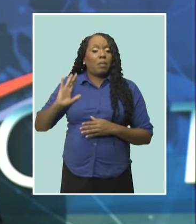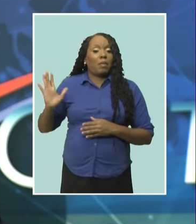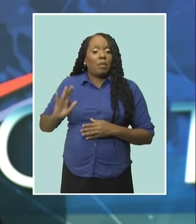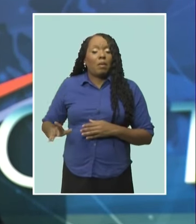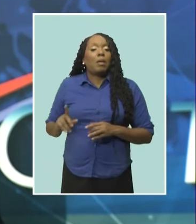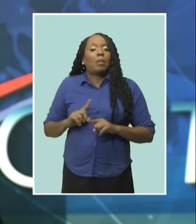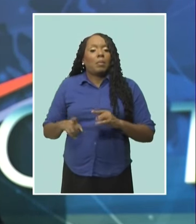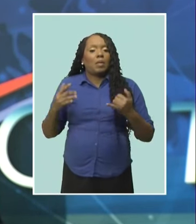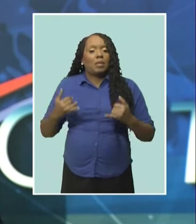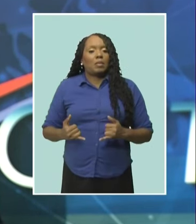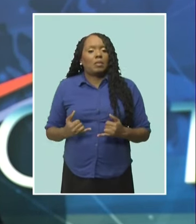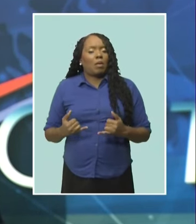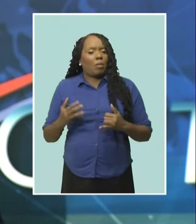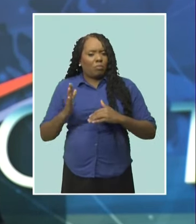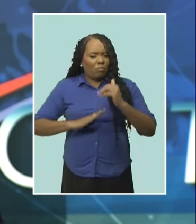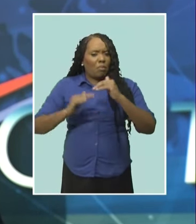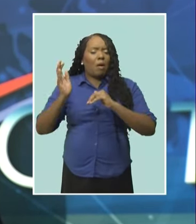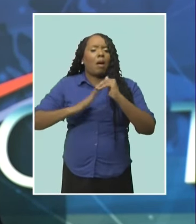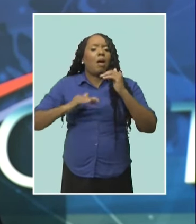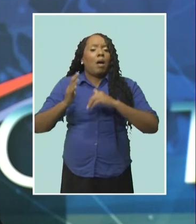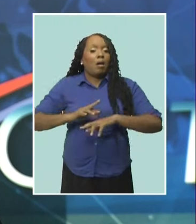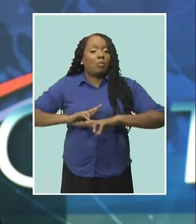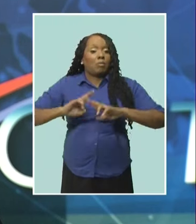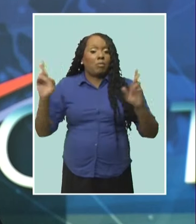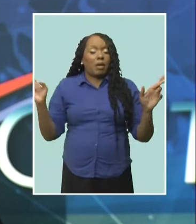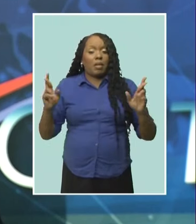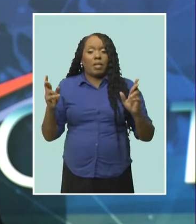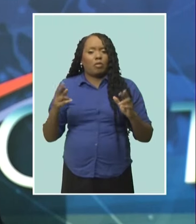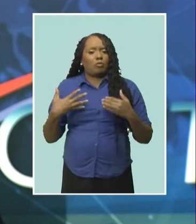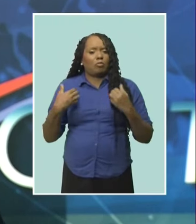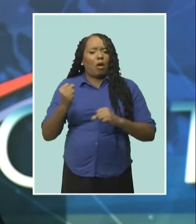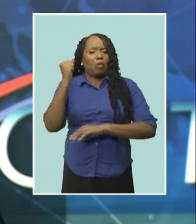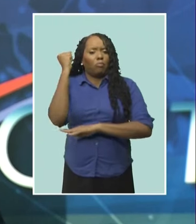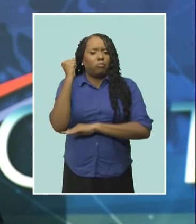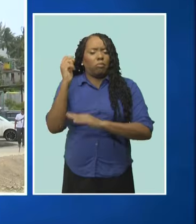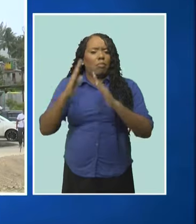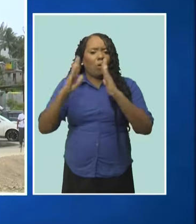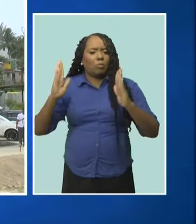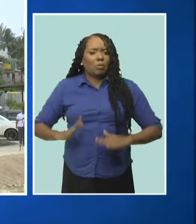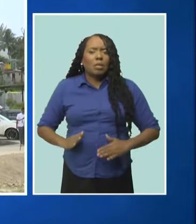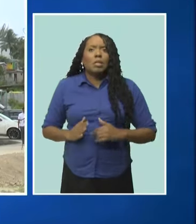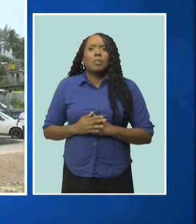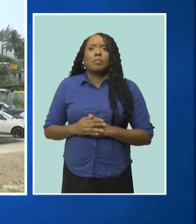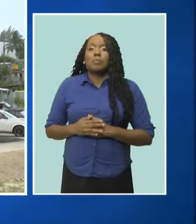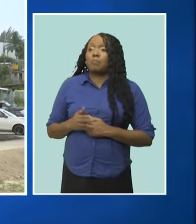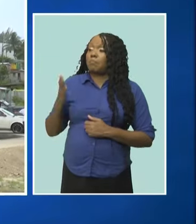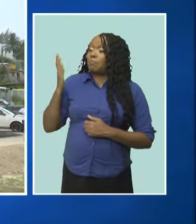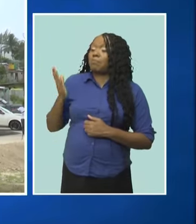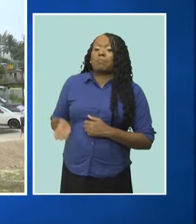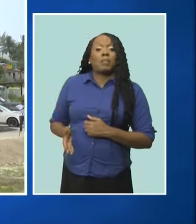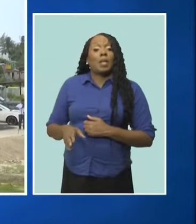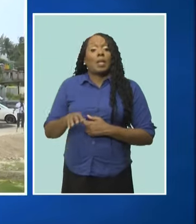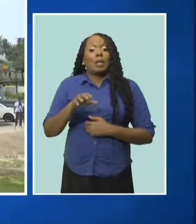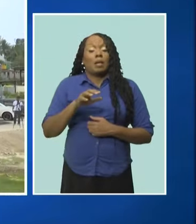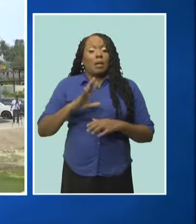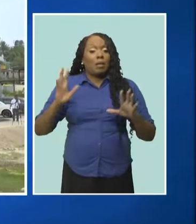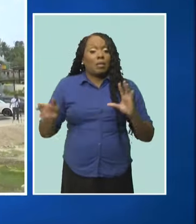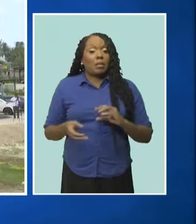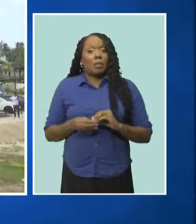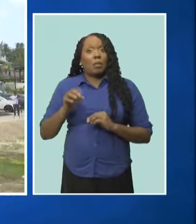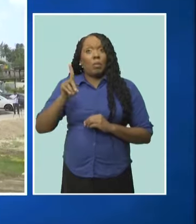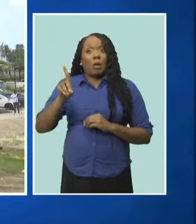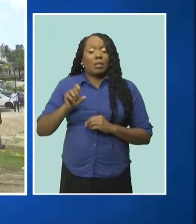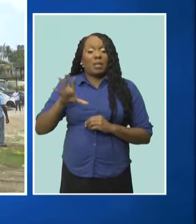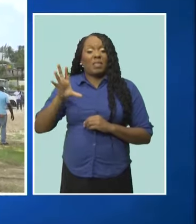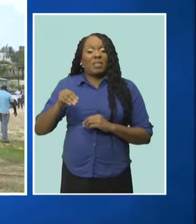3 hurricane force winds. Sean Farrell reports. Government has completed 61 of the 150